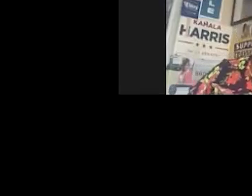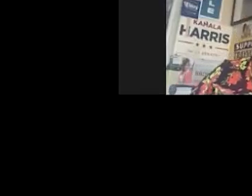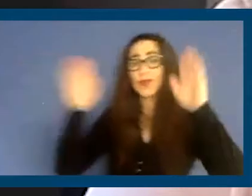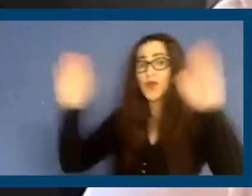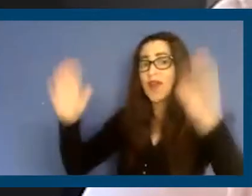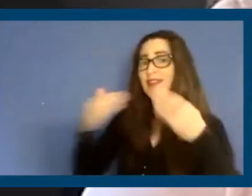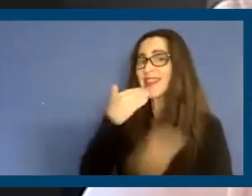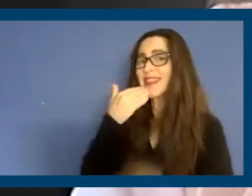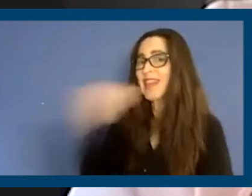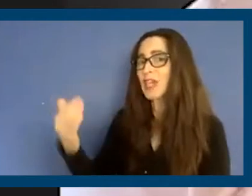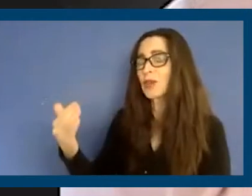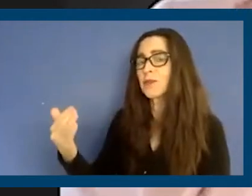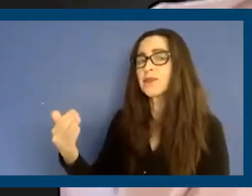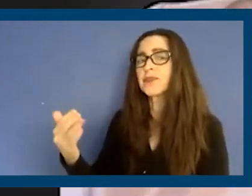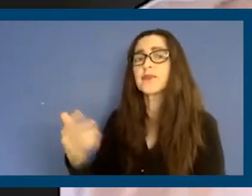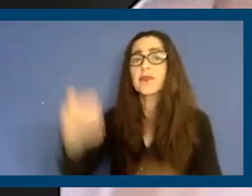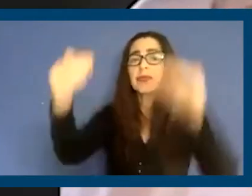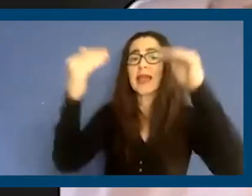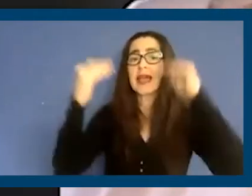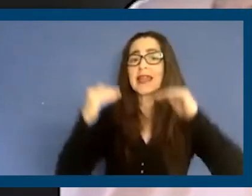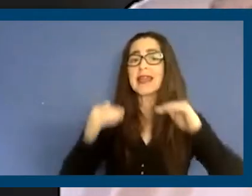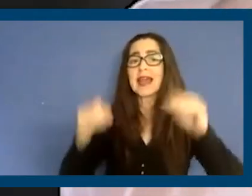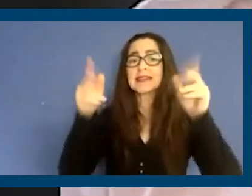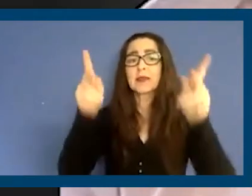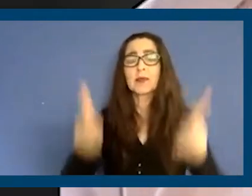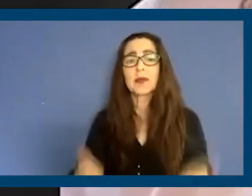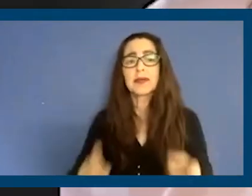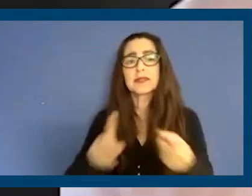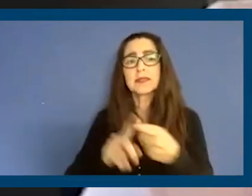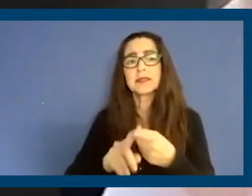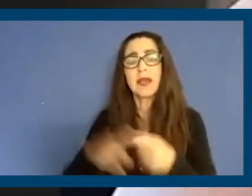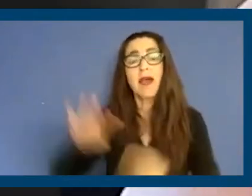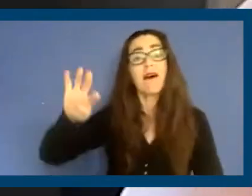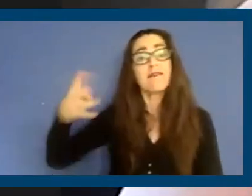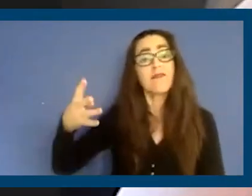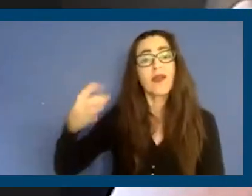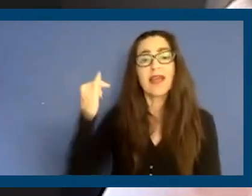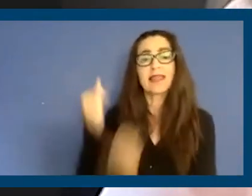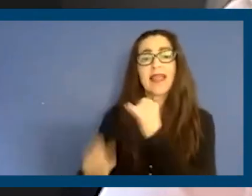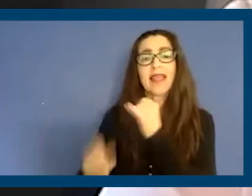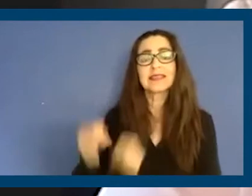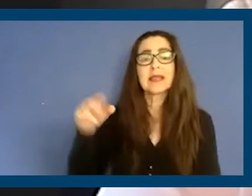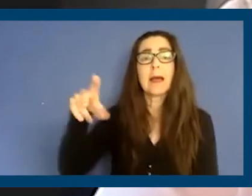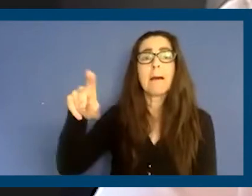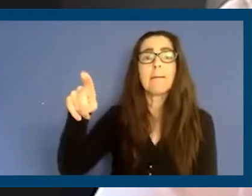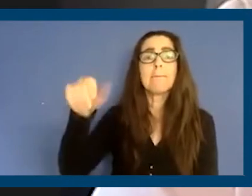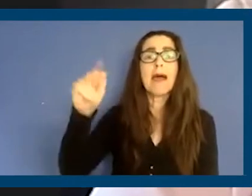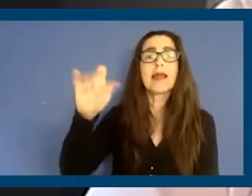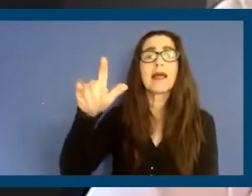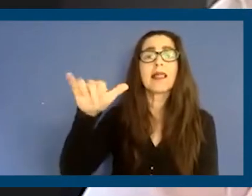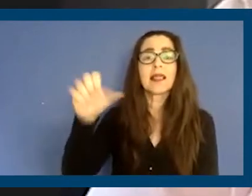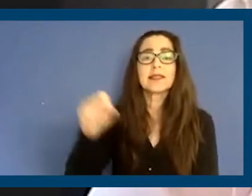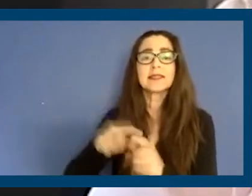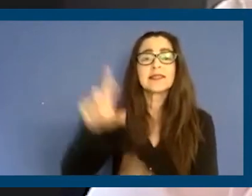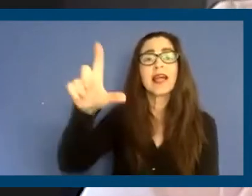Thank you. So our next panelist, our fourth panelist, and final panelist, is none other than